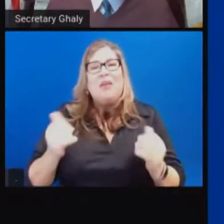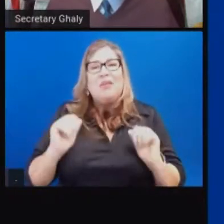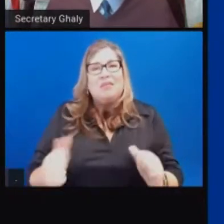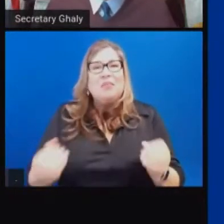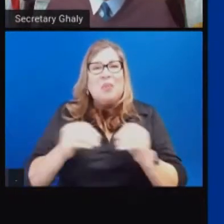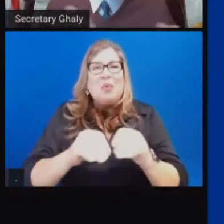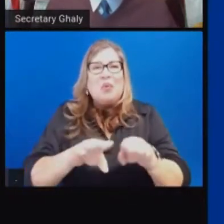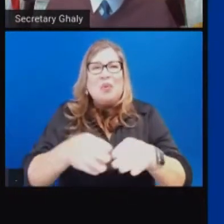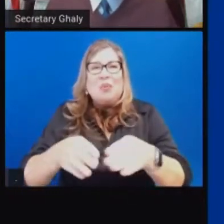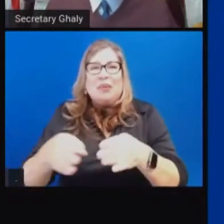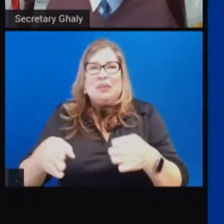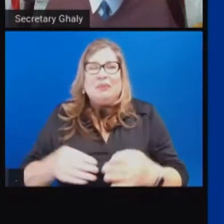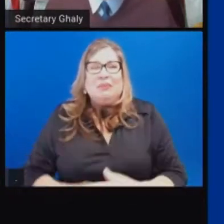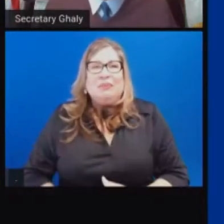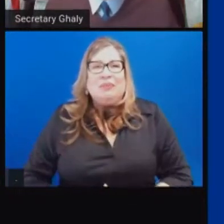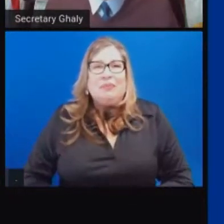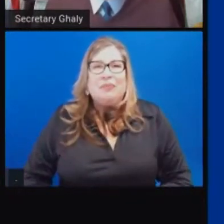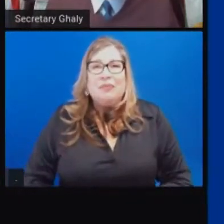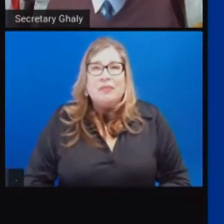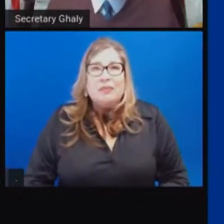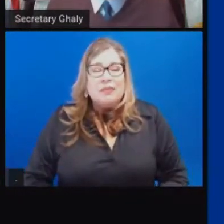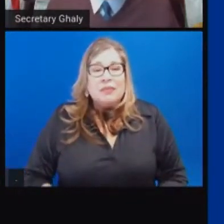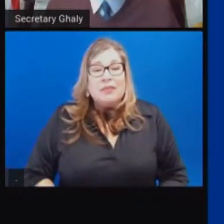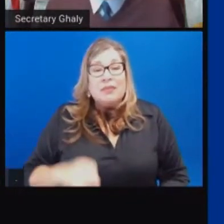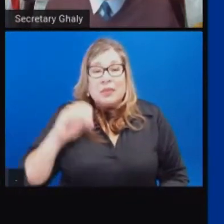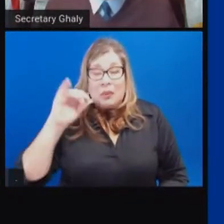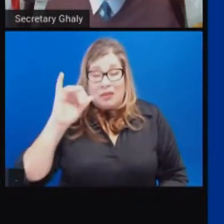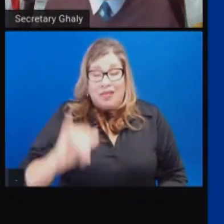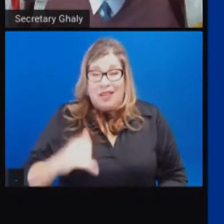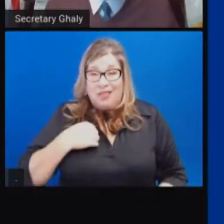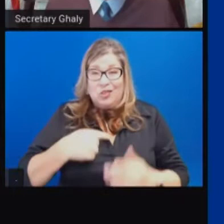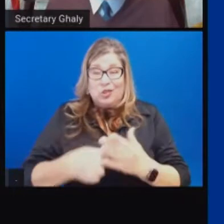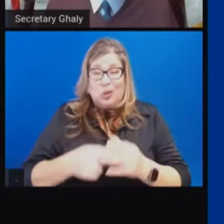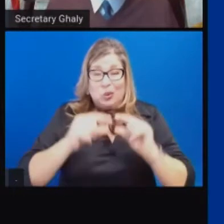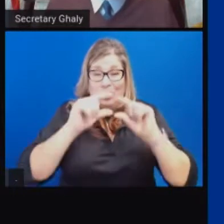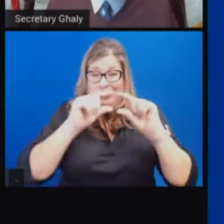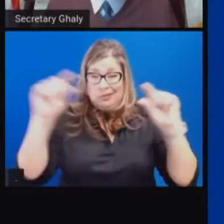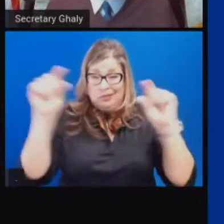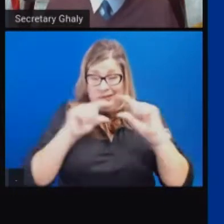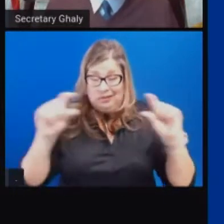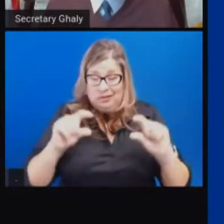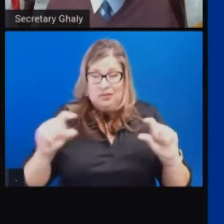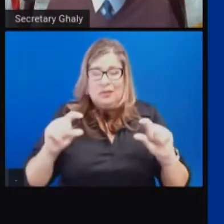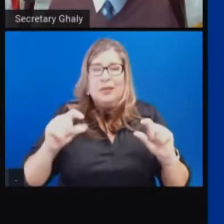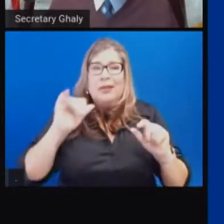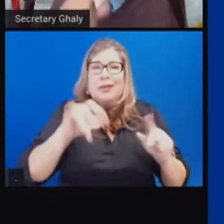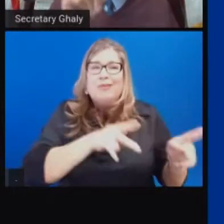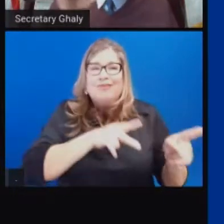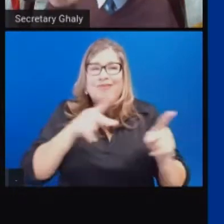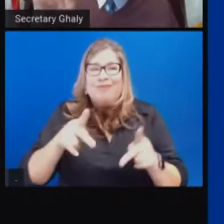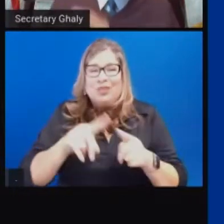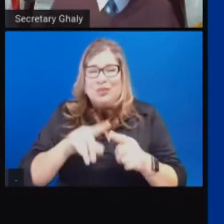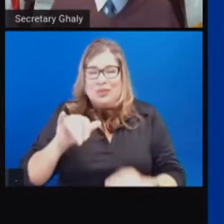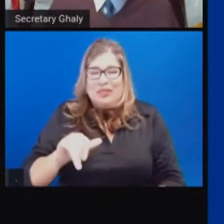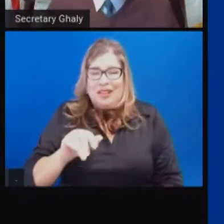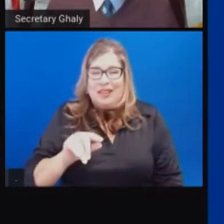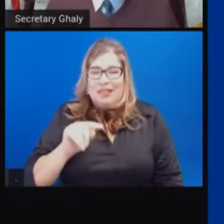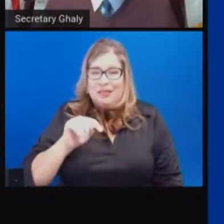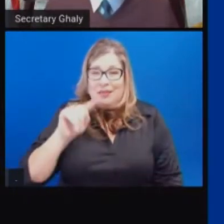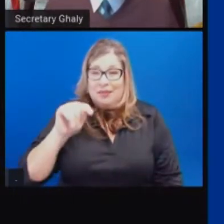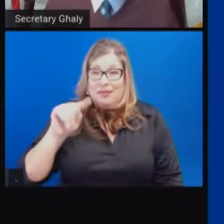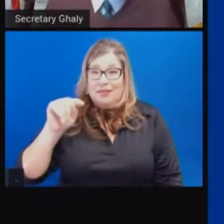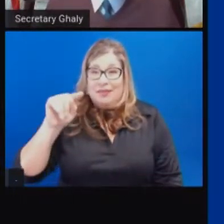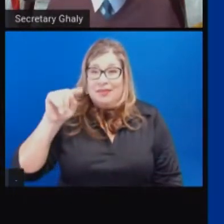So what does that formula show us? You could see this on this graph. The sort of pointy line